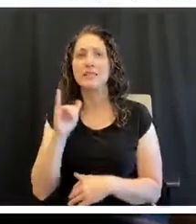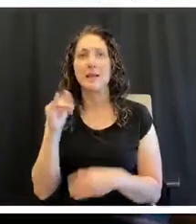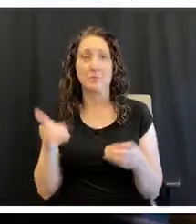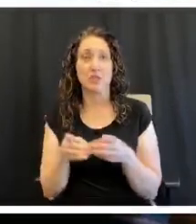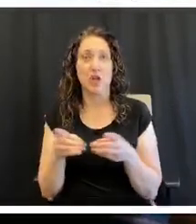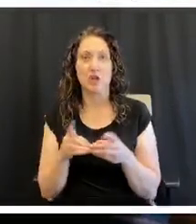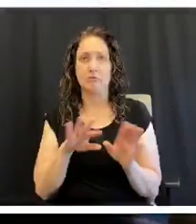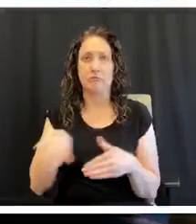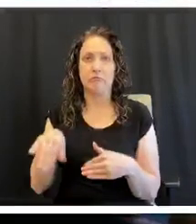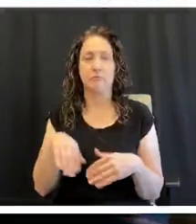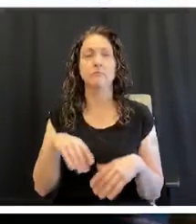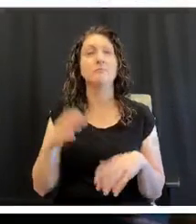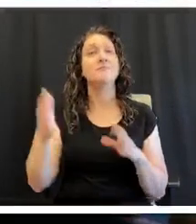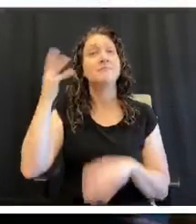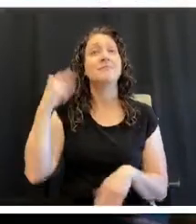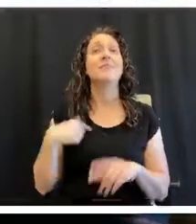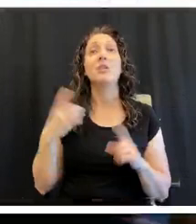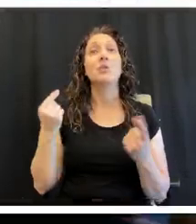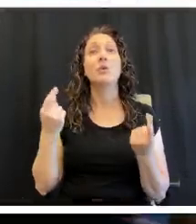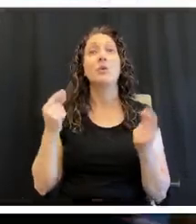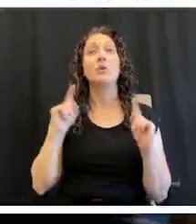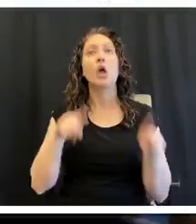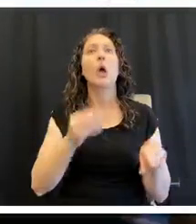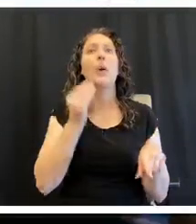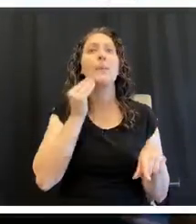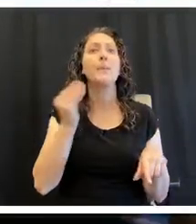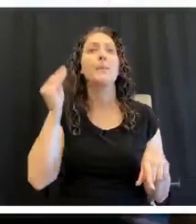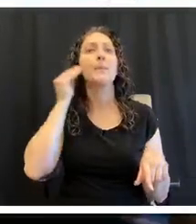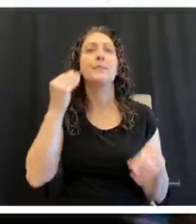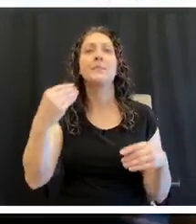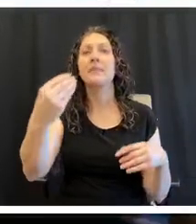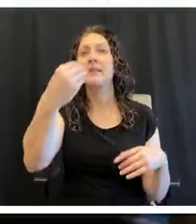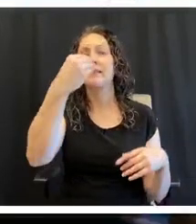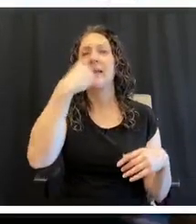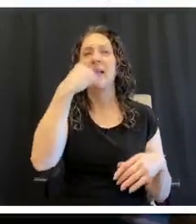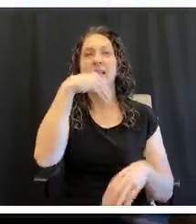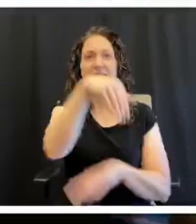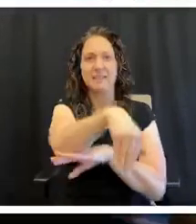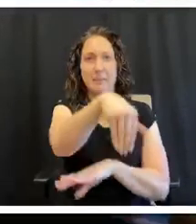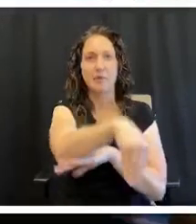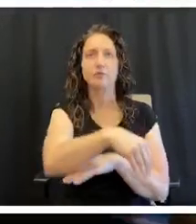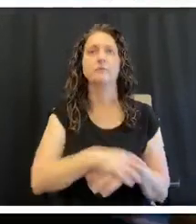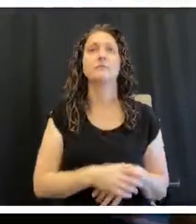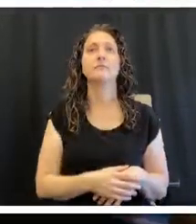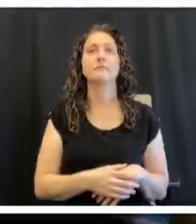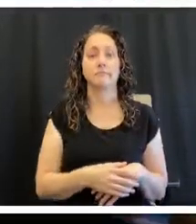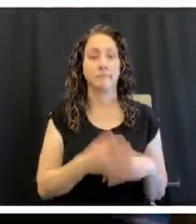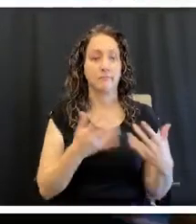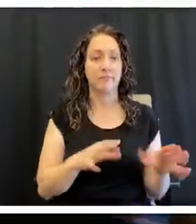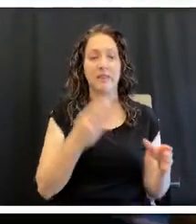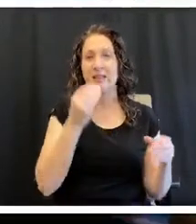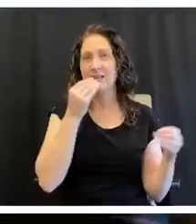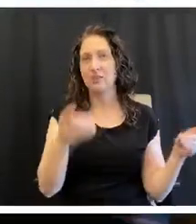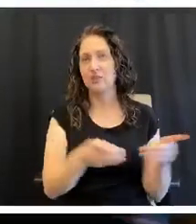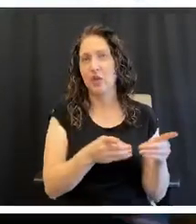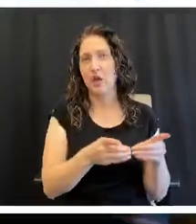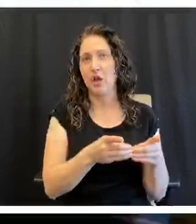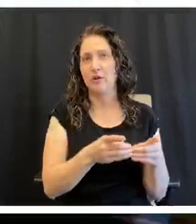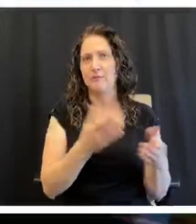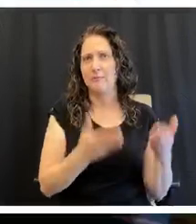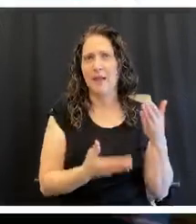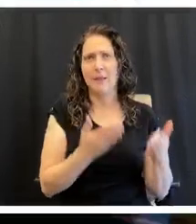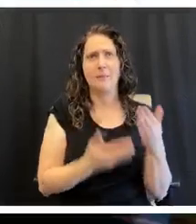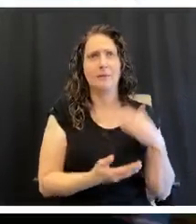I mean, I used to go home and would, would eat supper and then I would have a dessert. And the dessert might be two or three